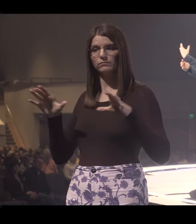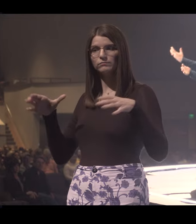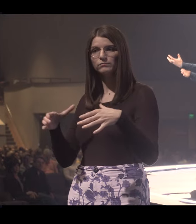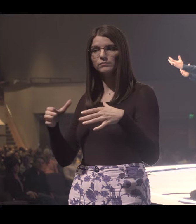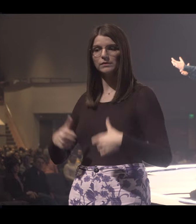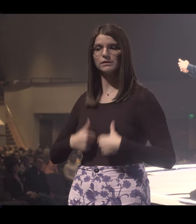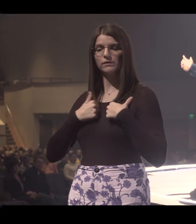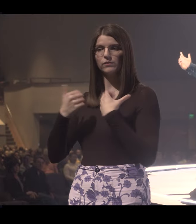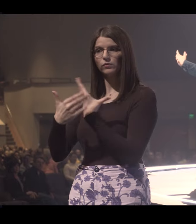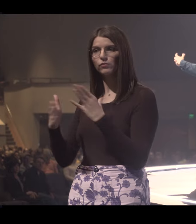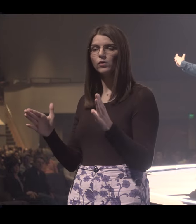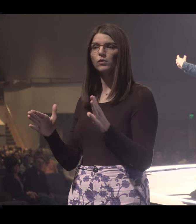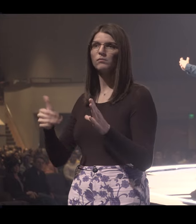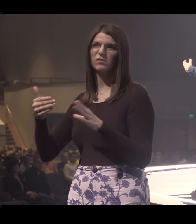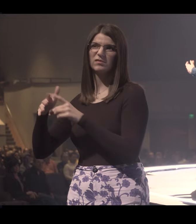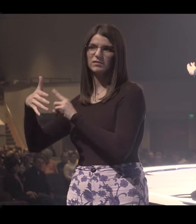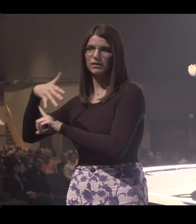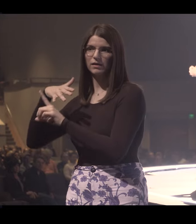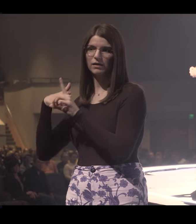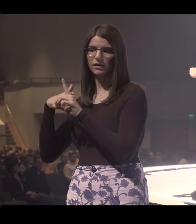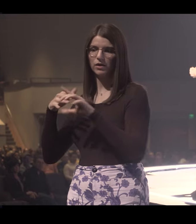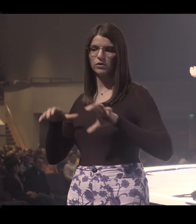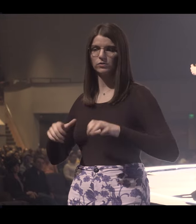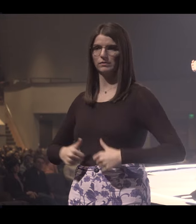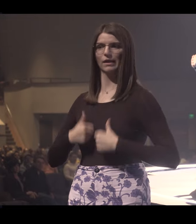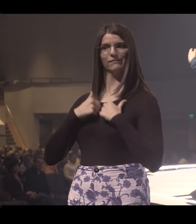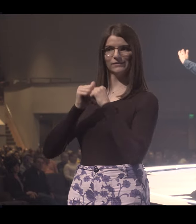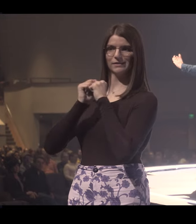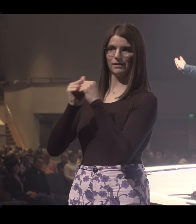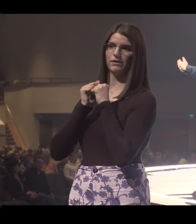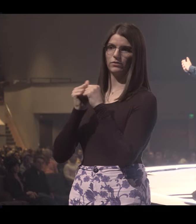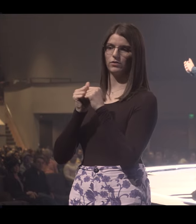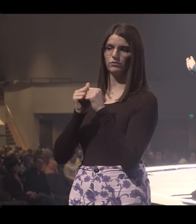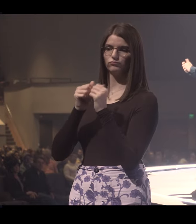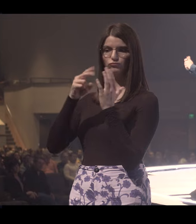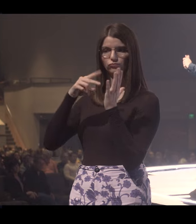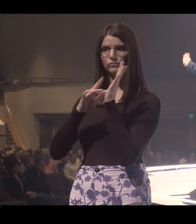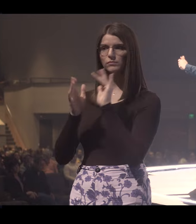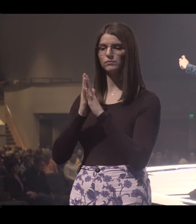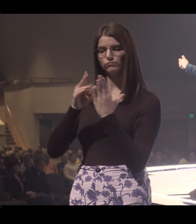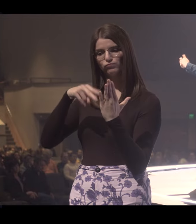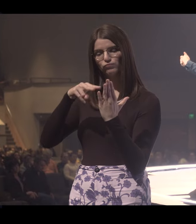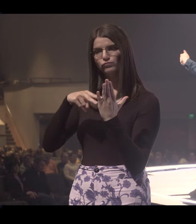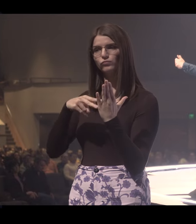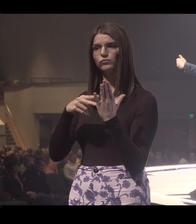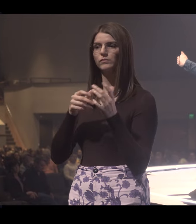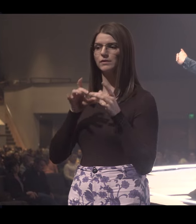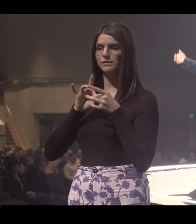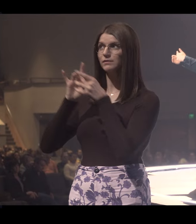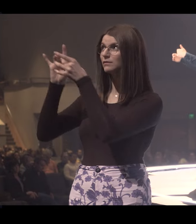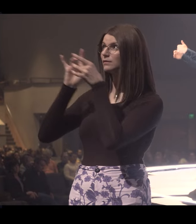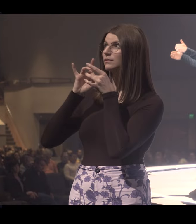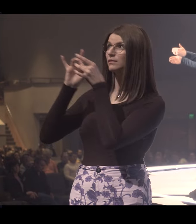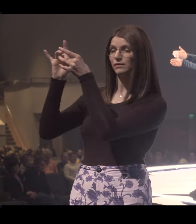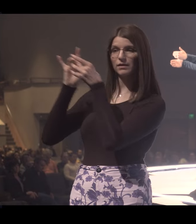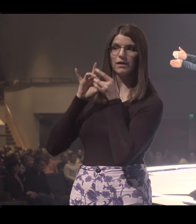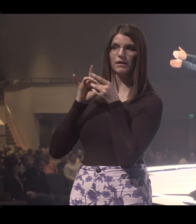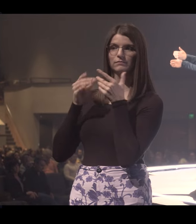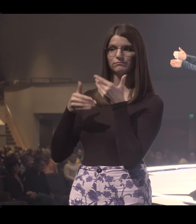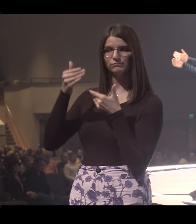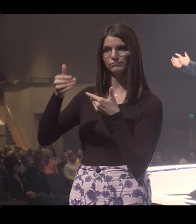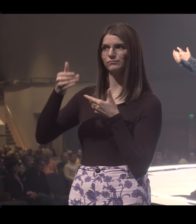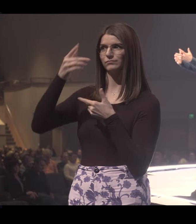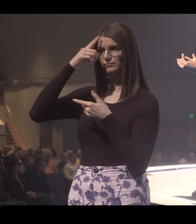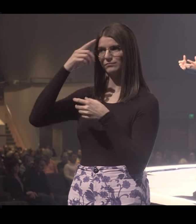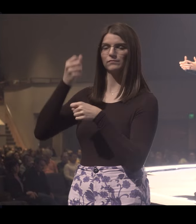week in a living room or some other setting to do life together to get into God's word and to help each other stay connected and take their